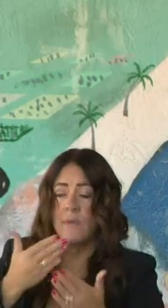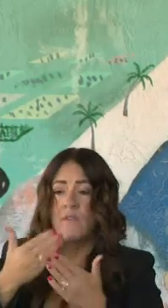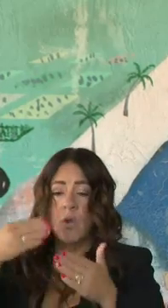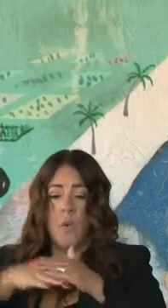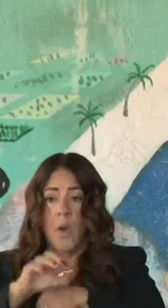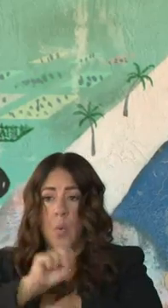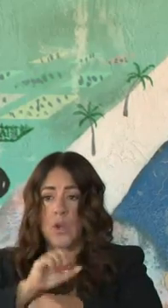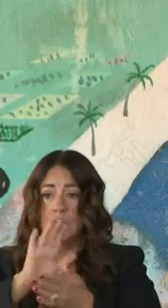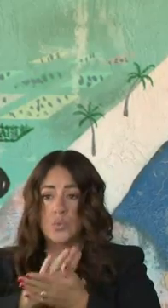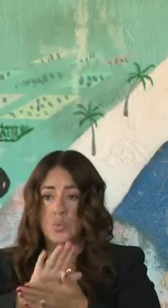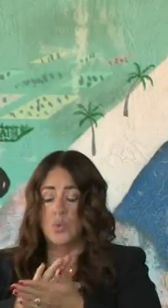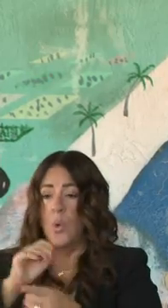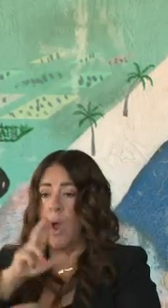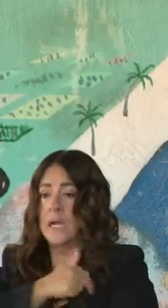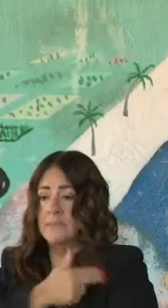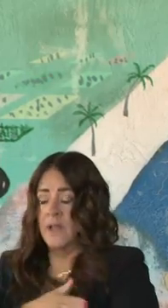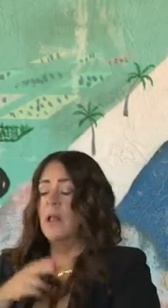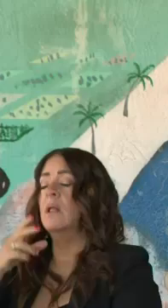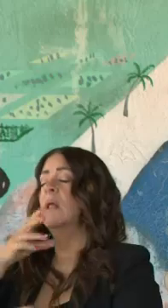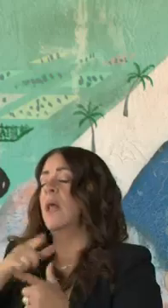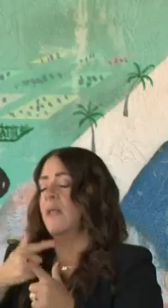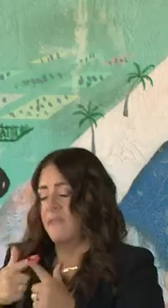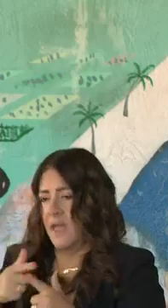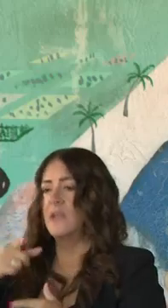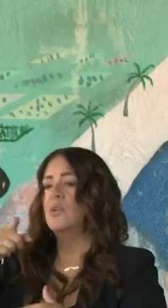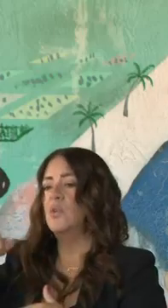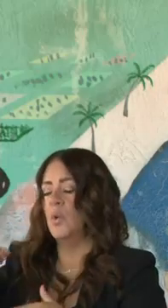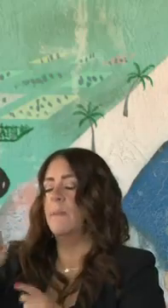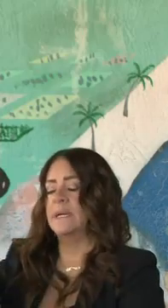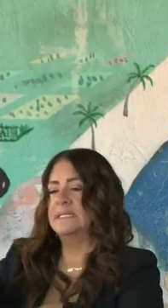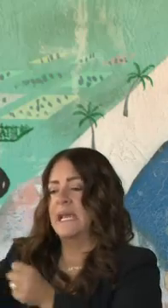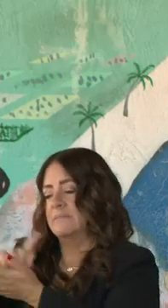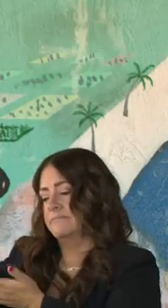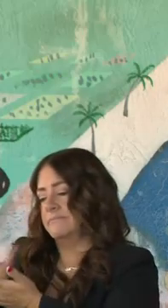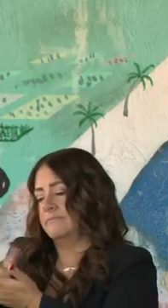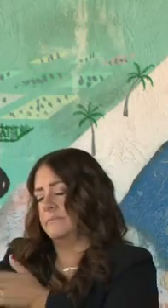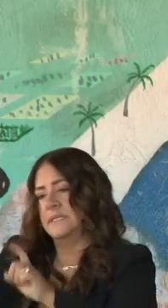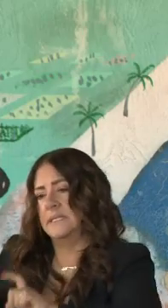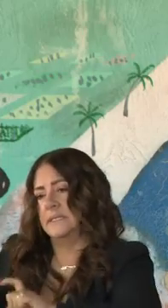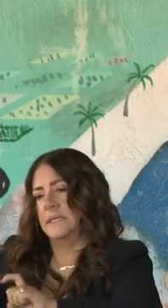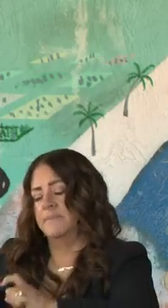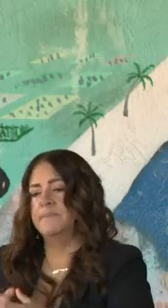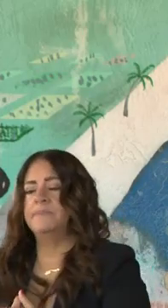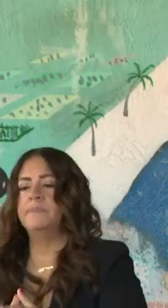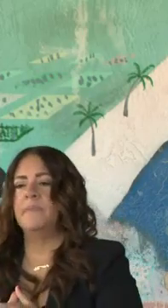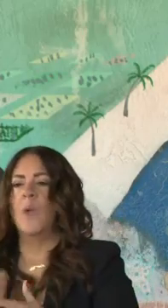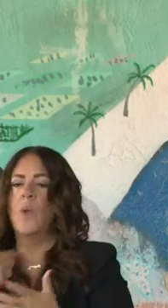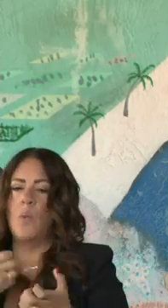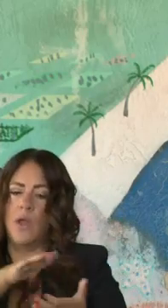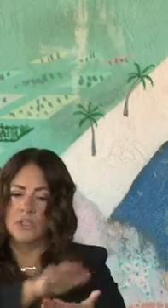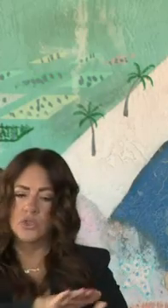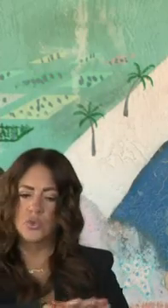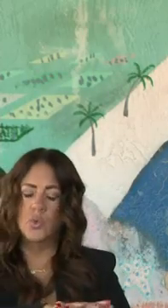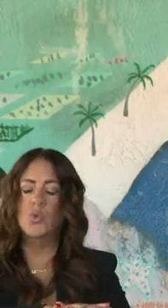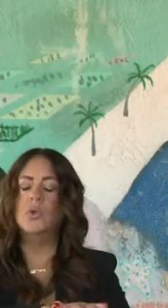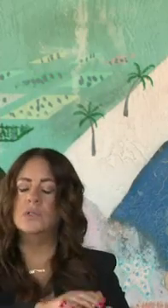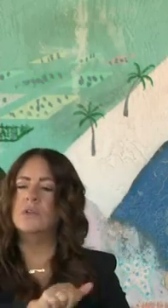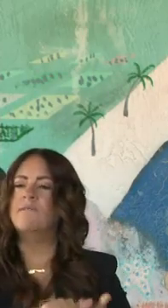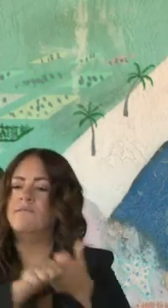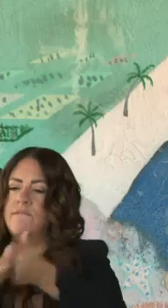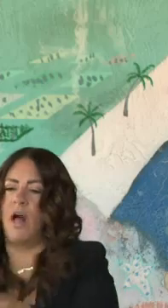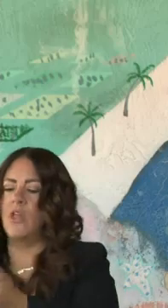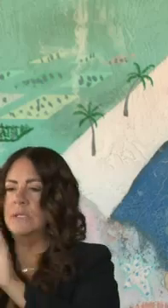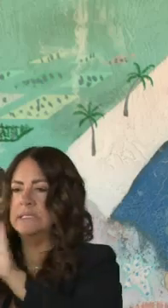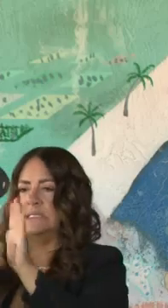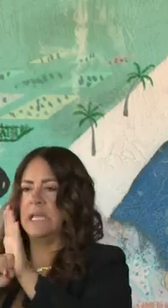today to align our school strategy to the state strategy to become the first state in the country to